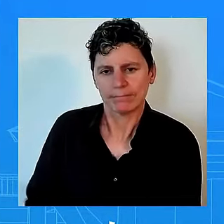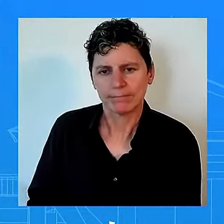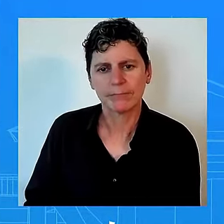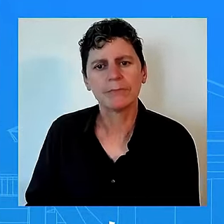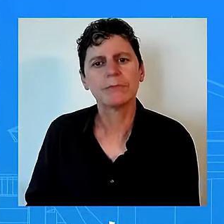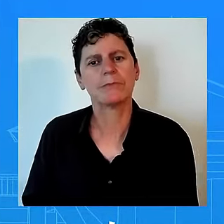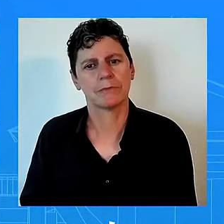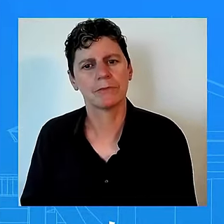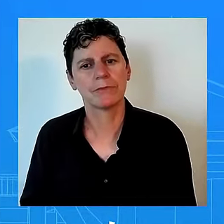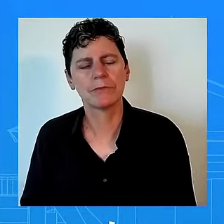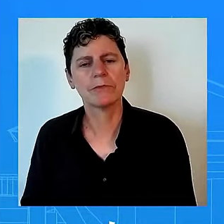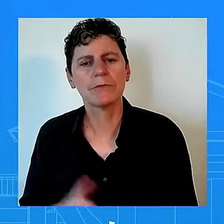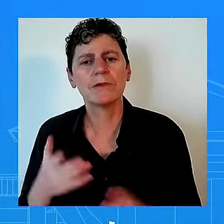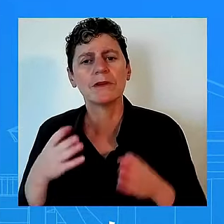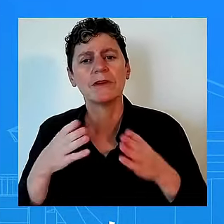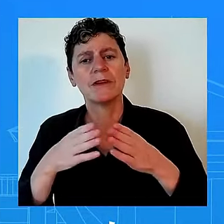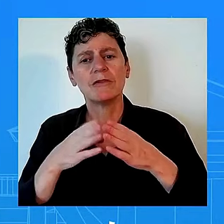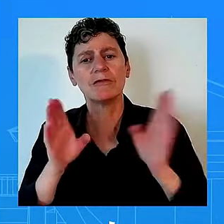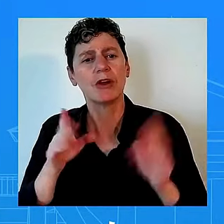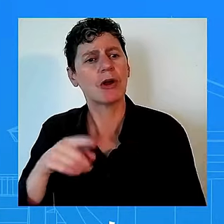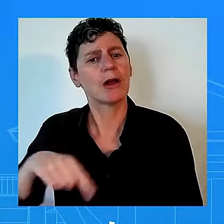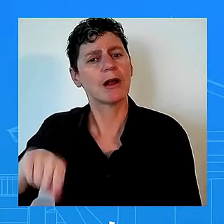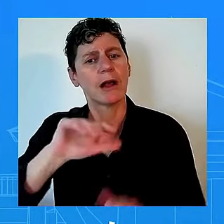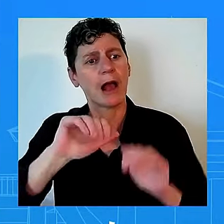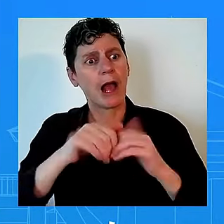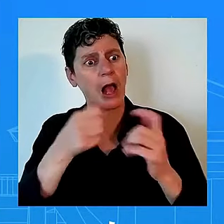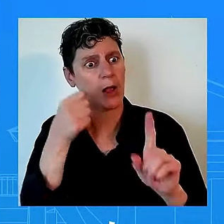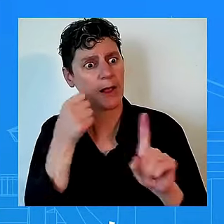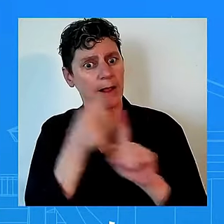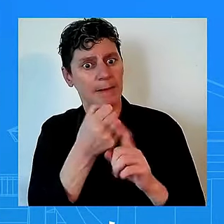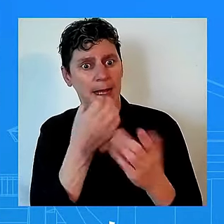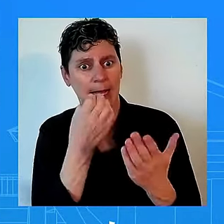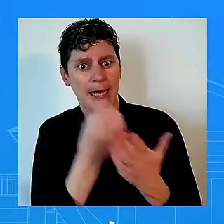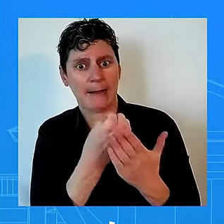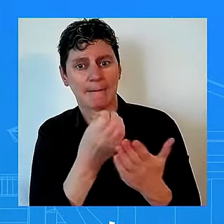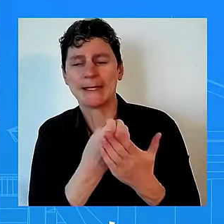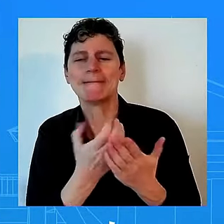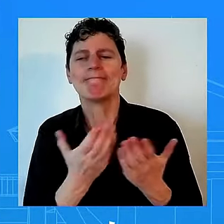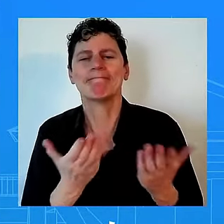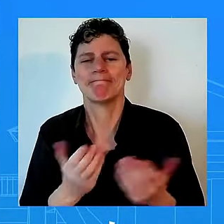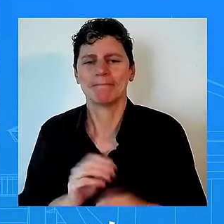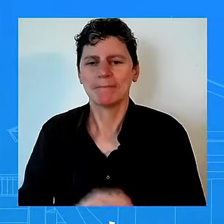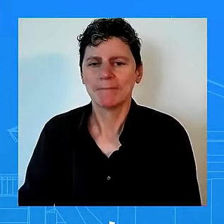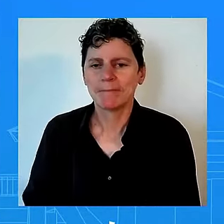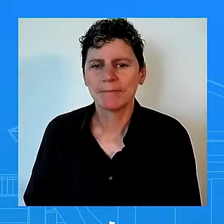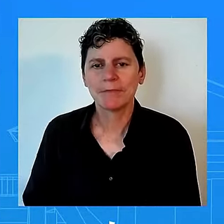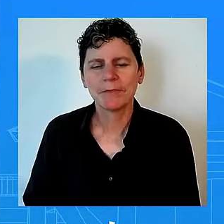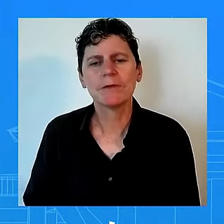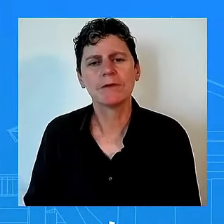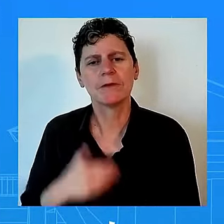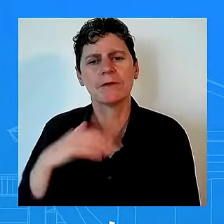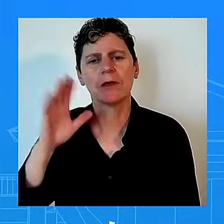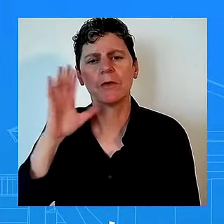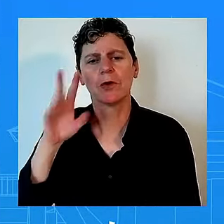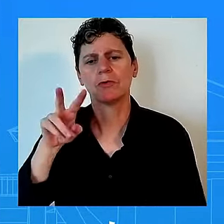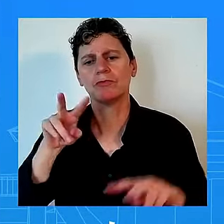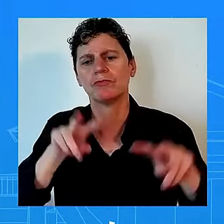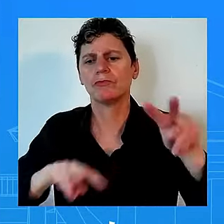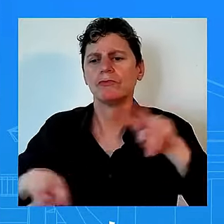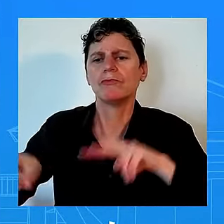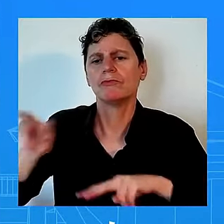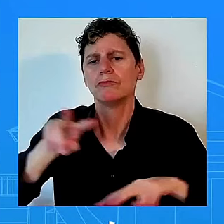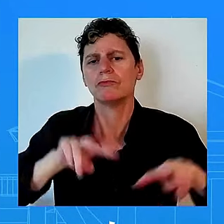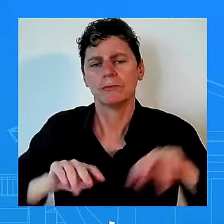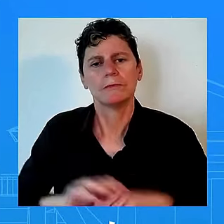otherwise this is something that we're going to monitor okay and just staying on that topic and stepping back a little bit you've obviously gotten a number of boeing